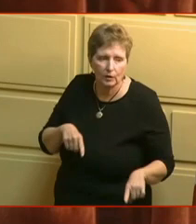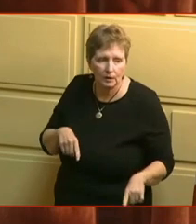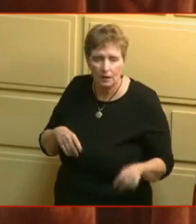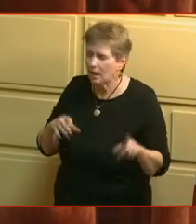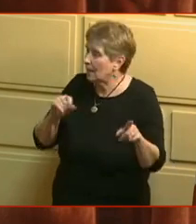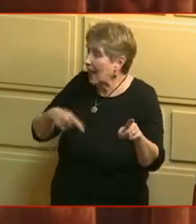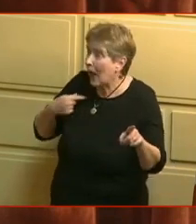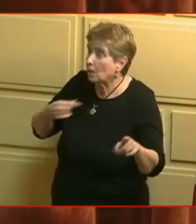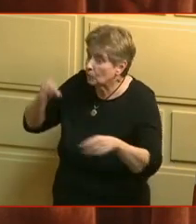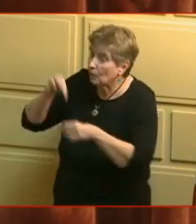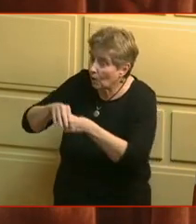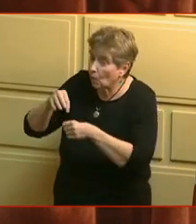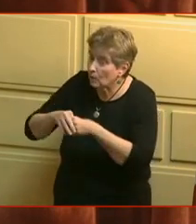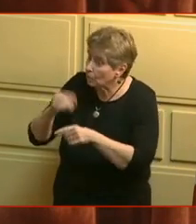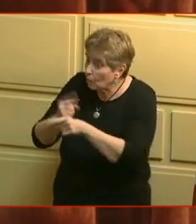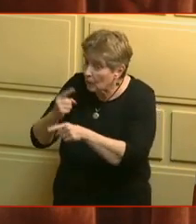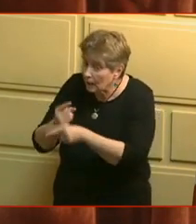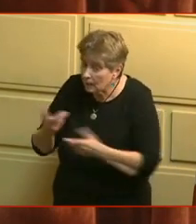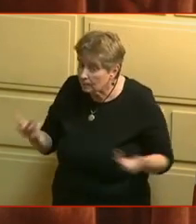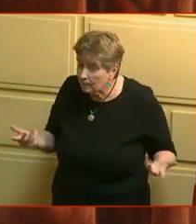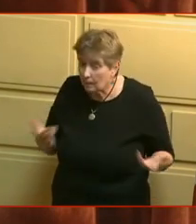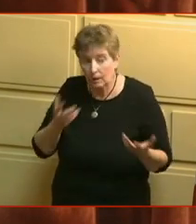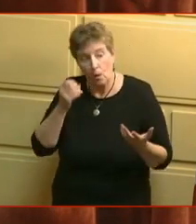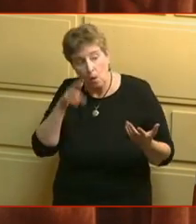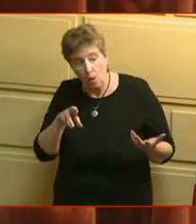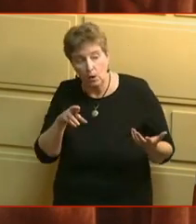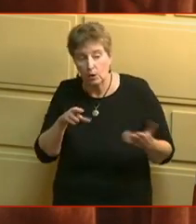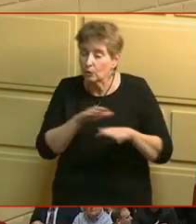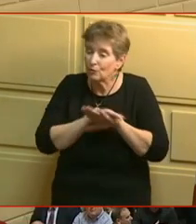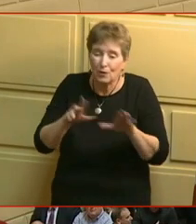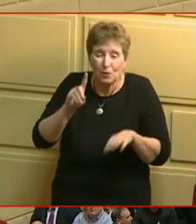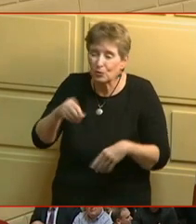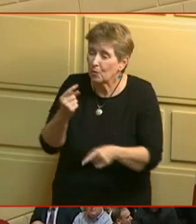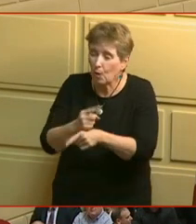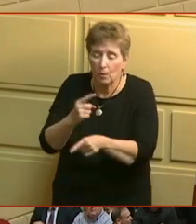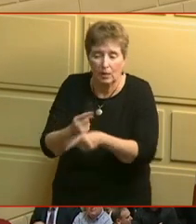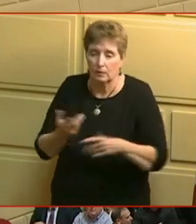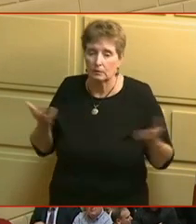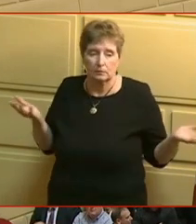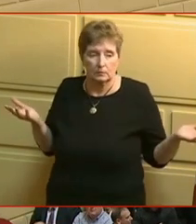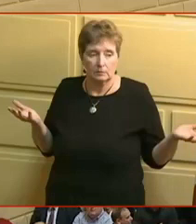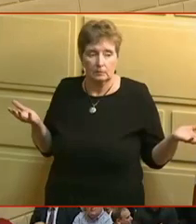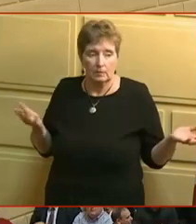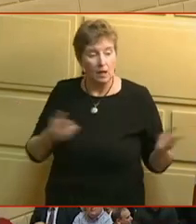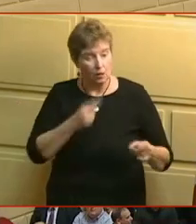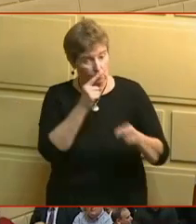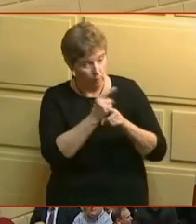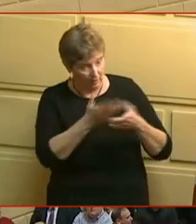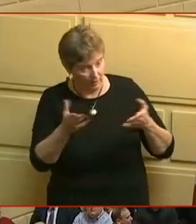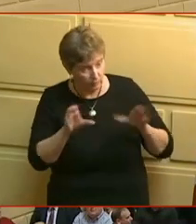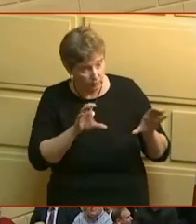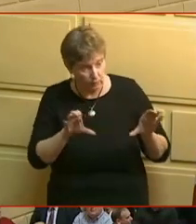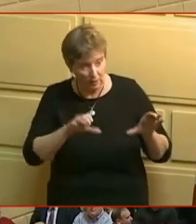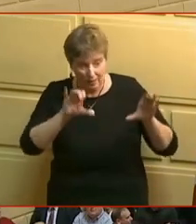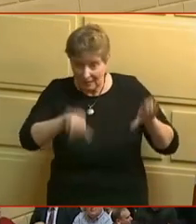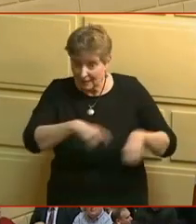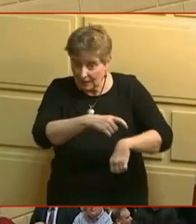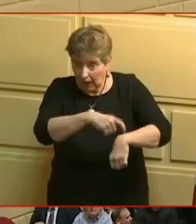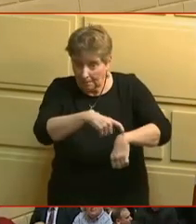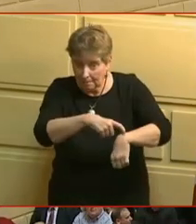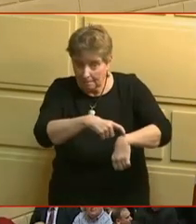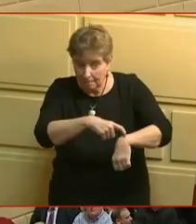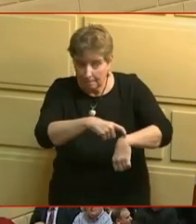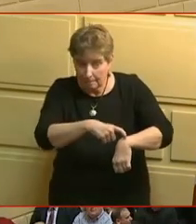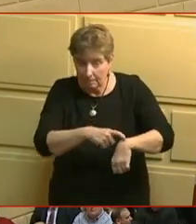Do you want to vote appropriately or you don't vote appropriately? The appropriate thing to do in this time of